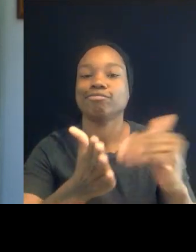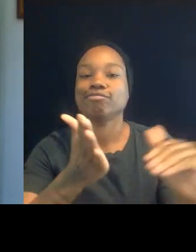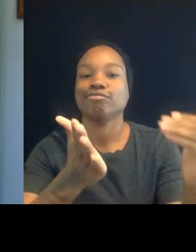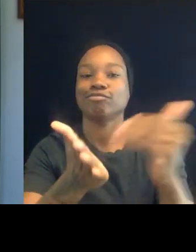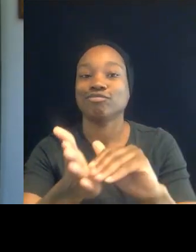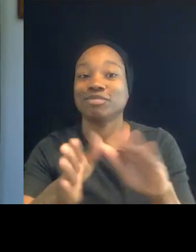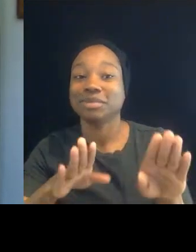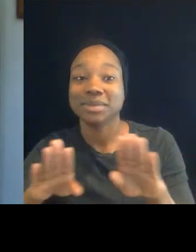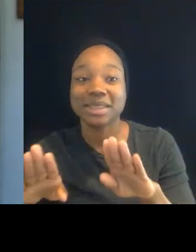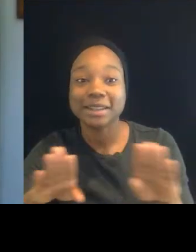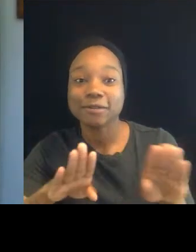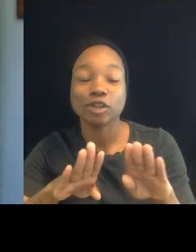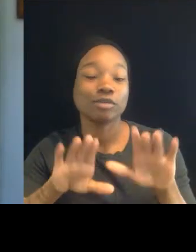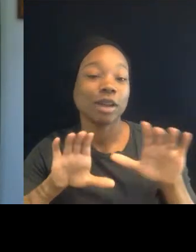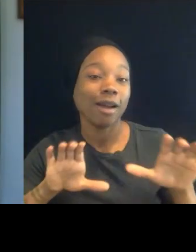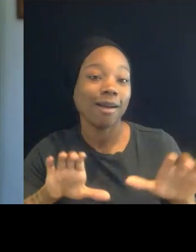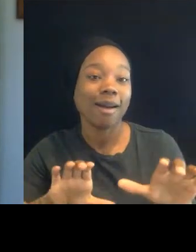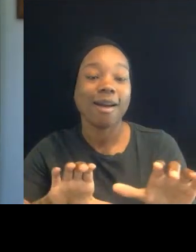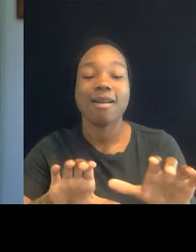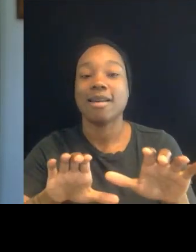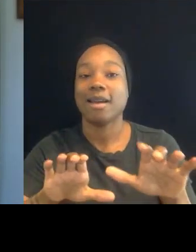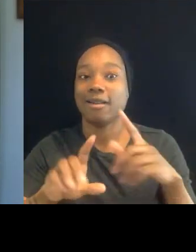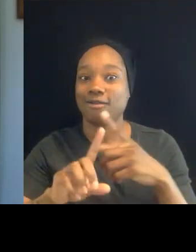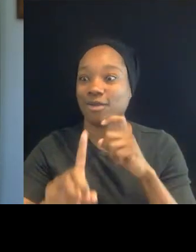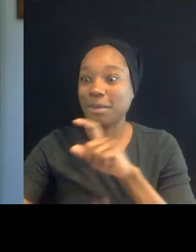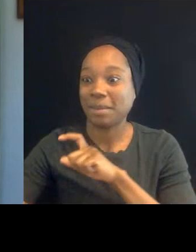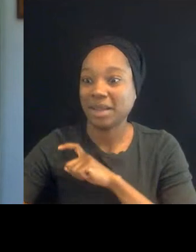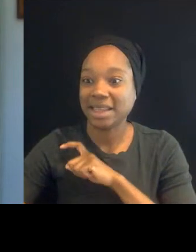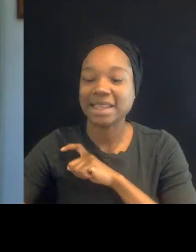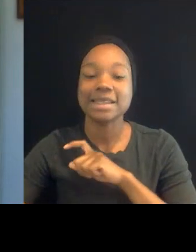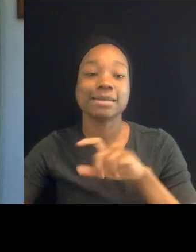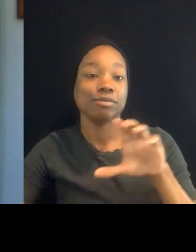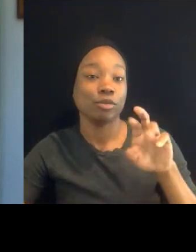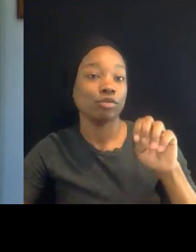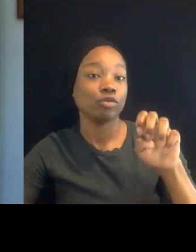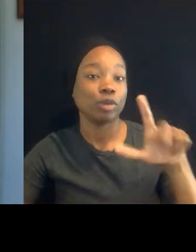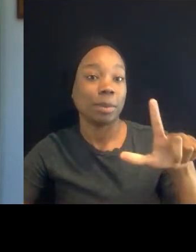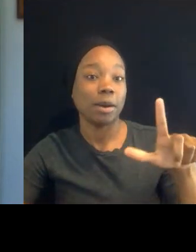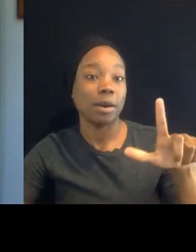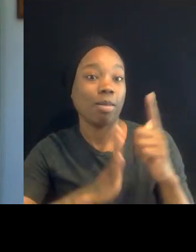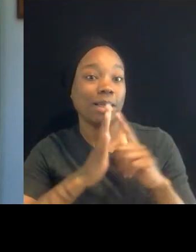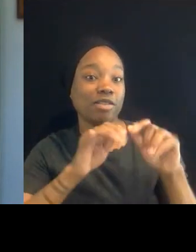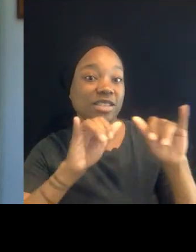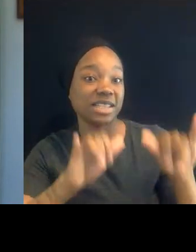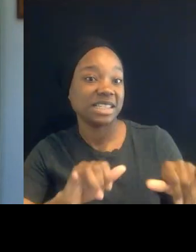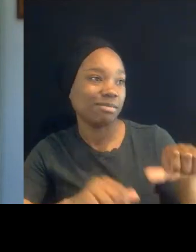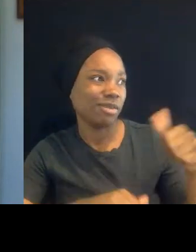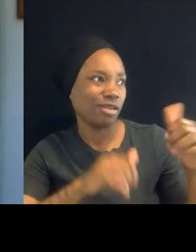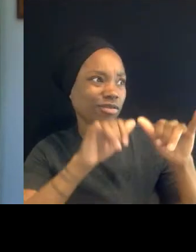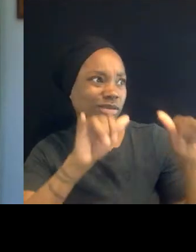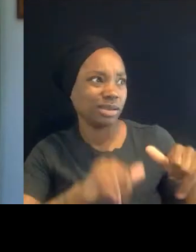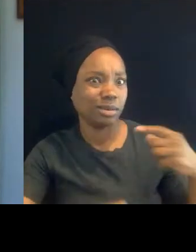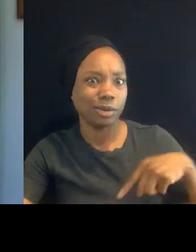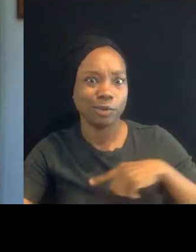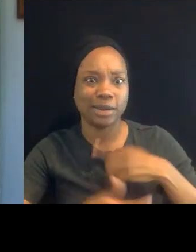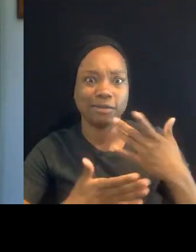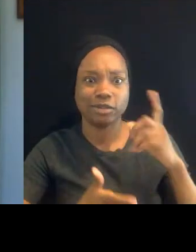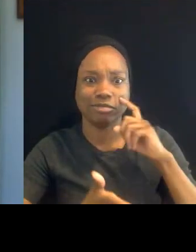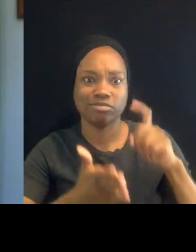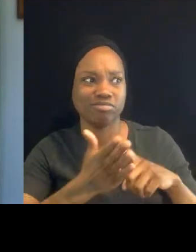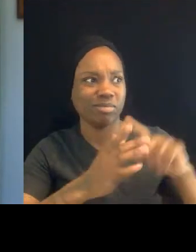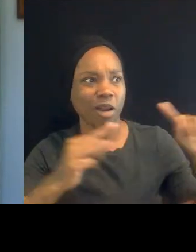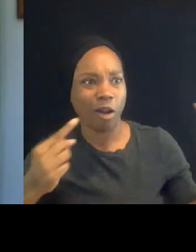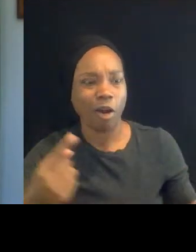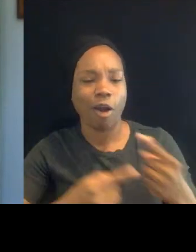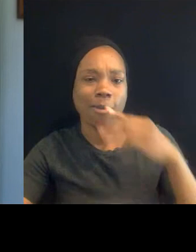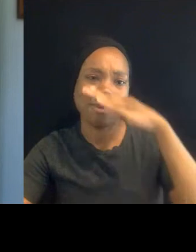criminal legal system, and by other systems that we have known have been harmful to black and brown communities for decades and for centuries. And so,